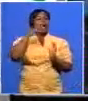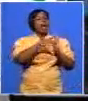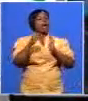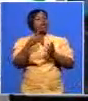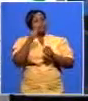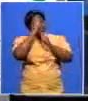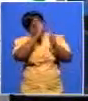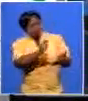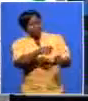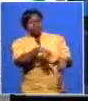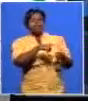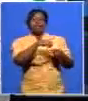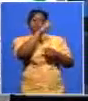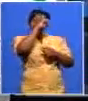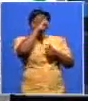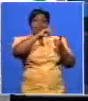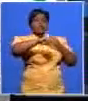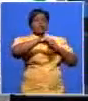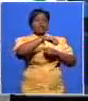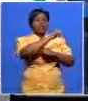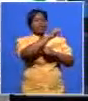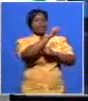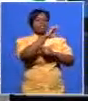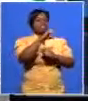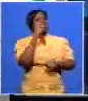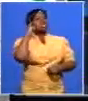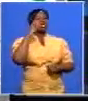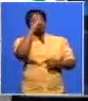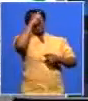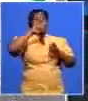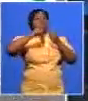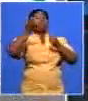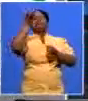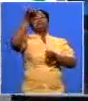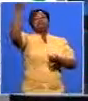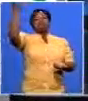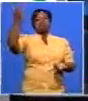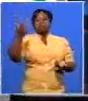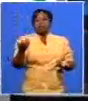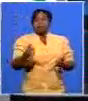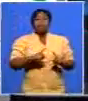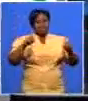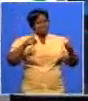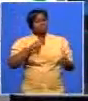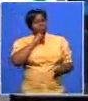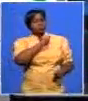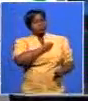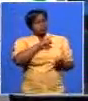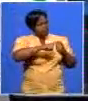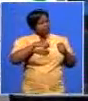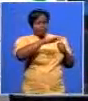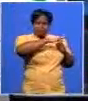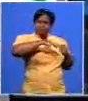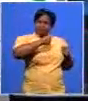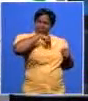they want to see him as an icon who comes from the blue and not uh acknowledge that he was saved by the